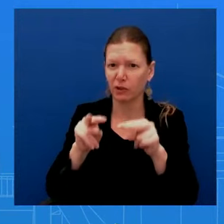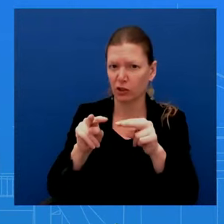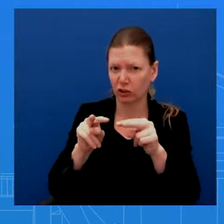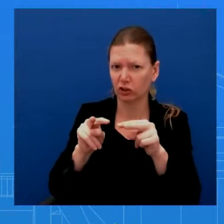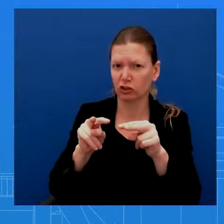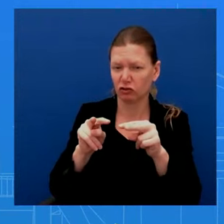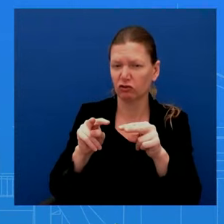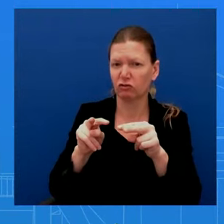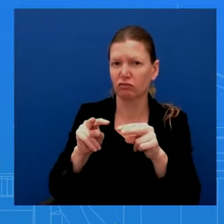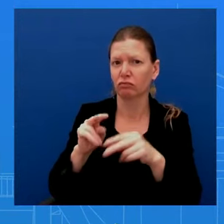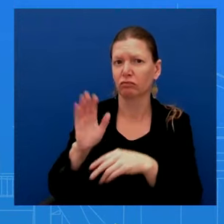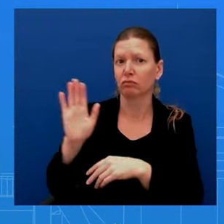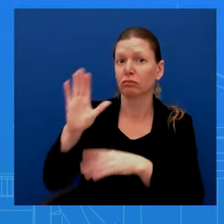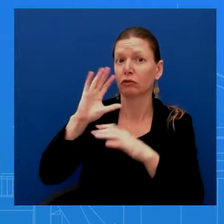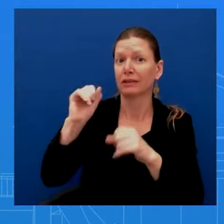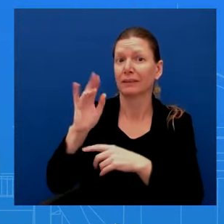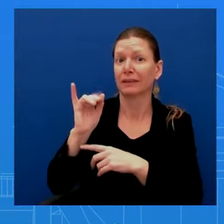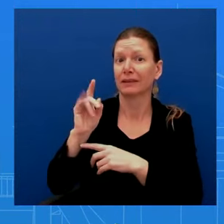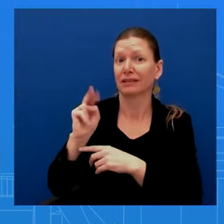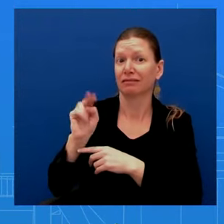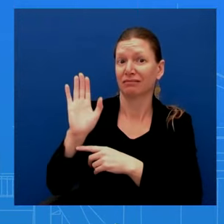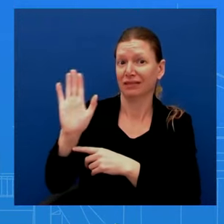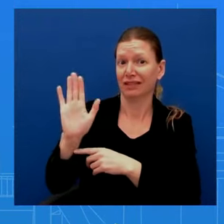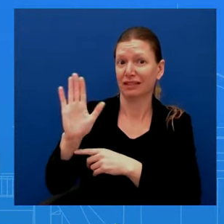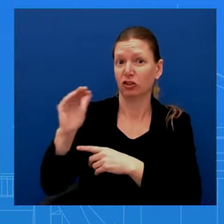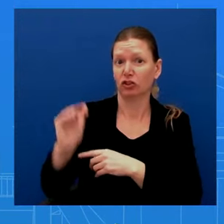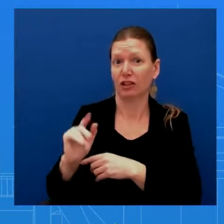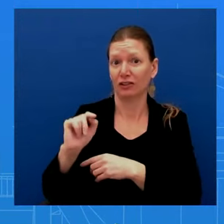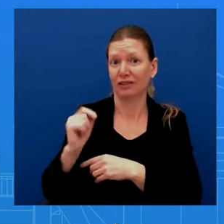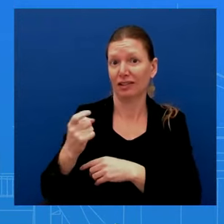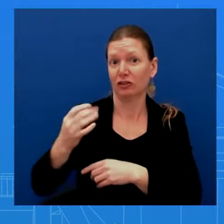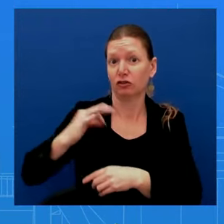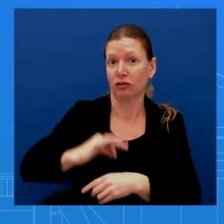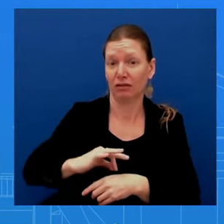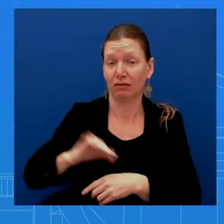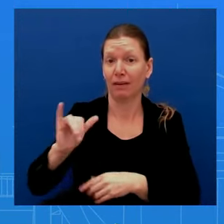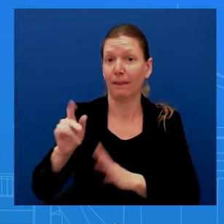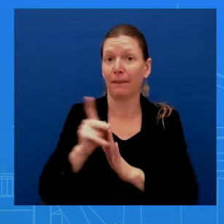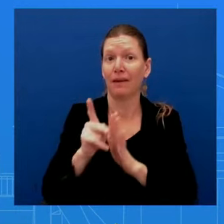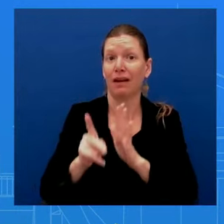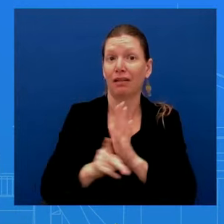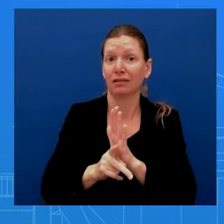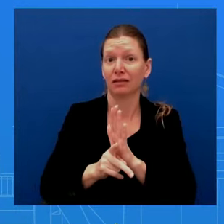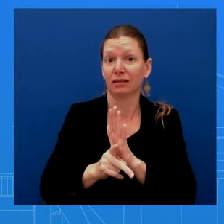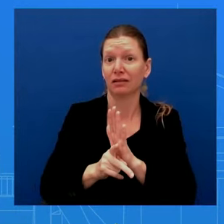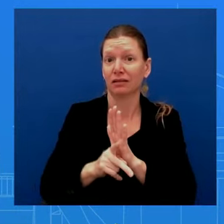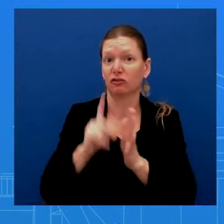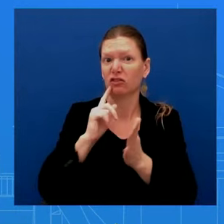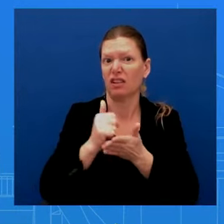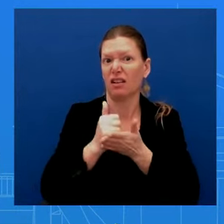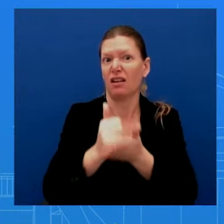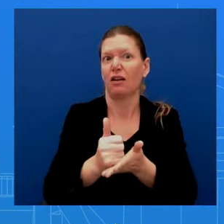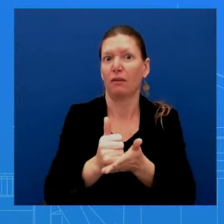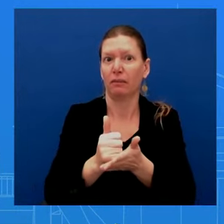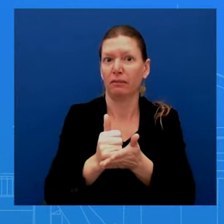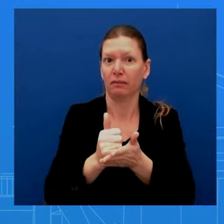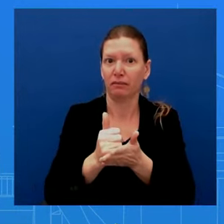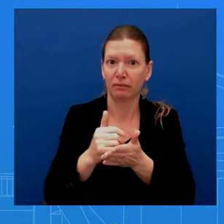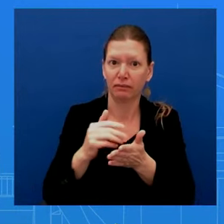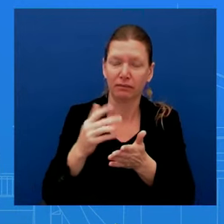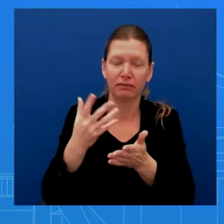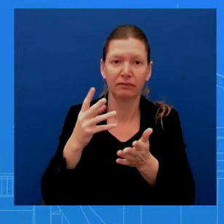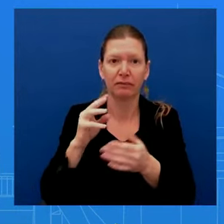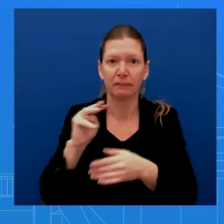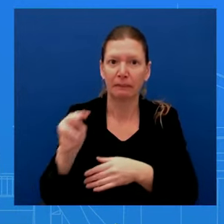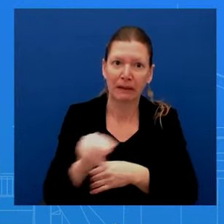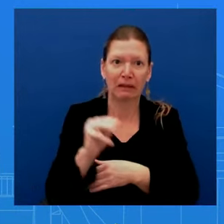policy was for lifting millions of American children out of poverty. And the President has consistently said